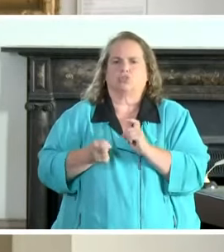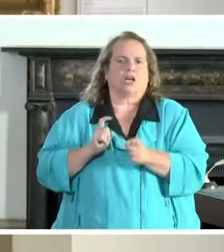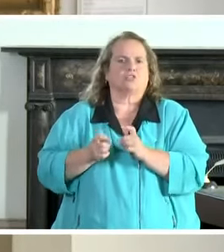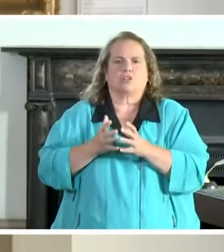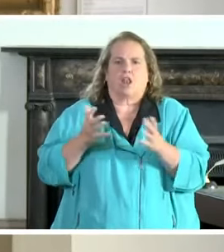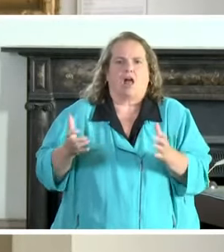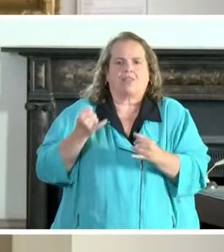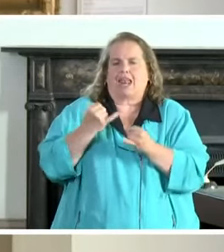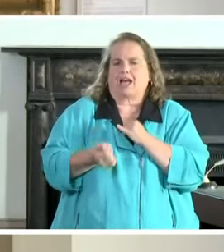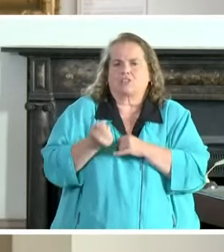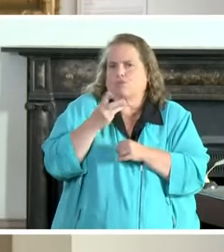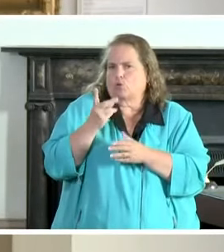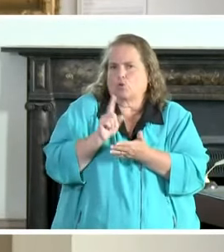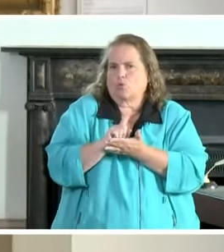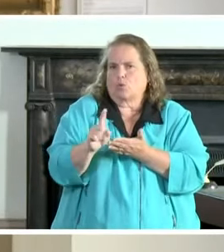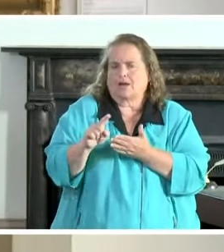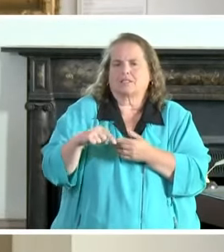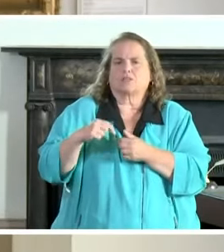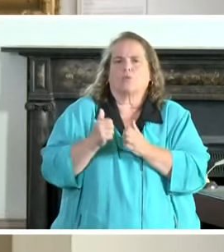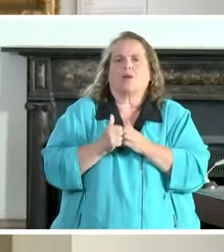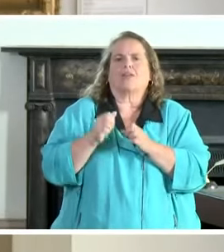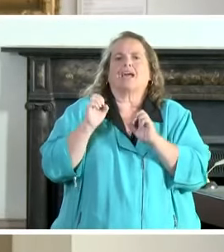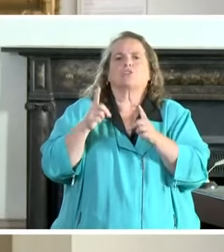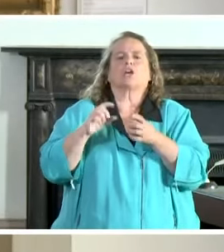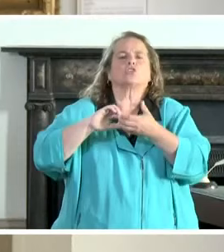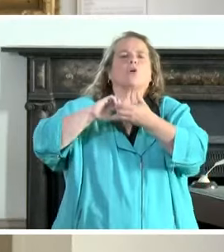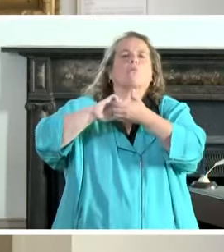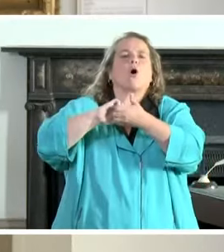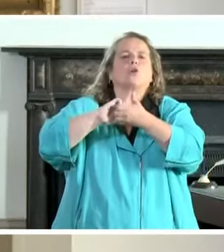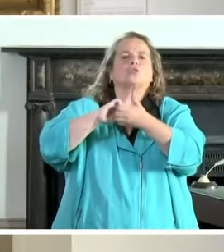weeks based on that feedback we're getting from our education partners